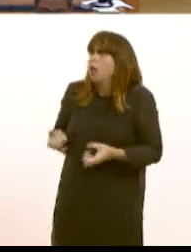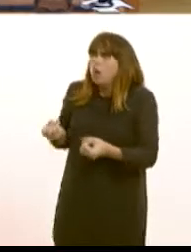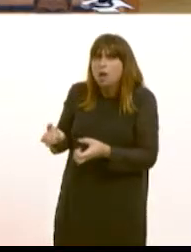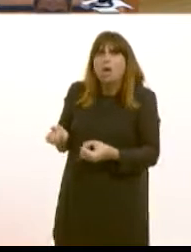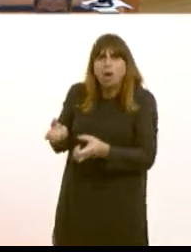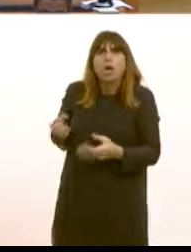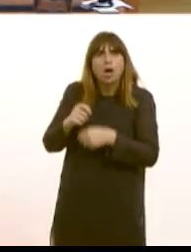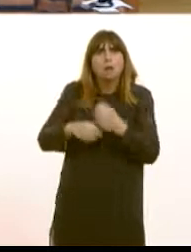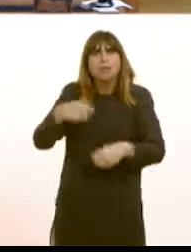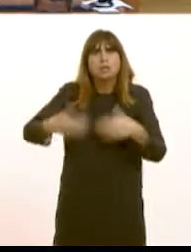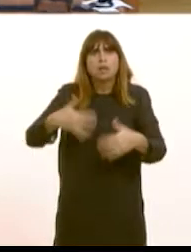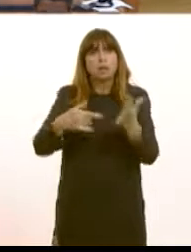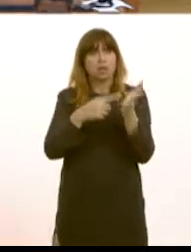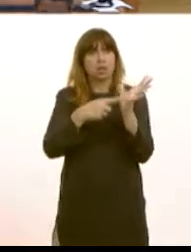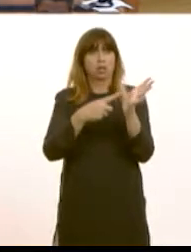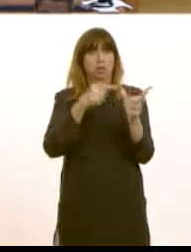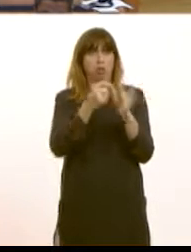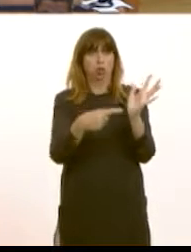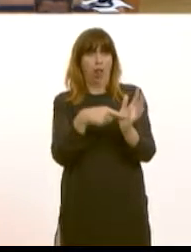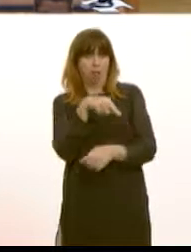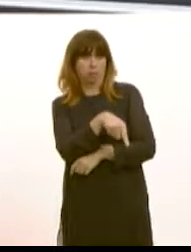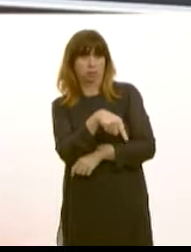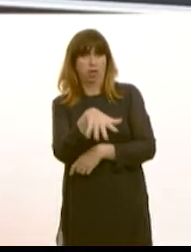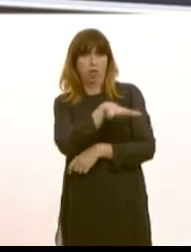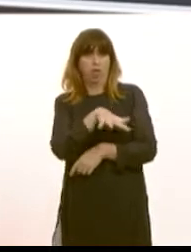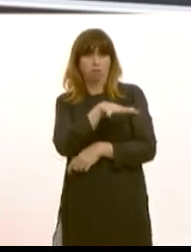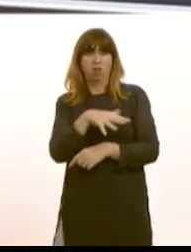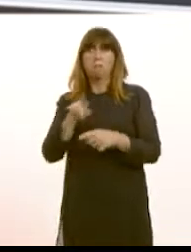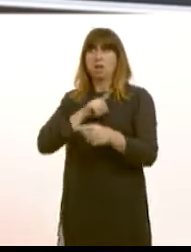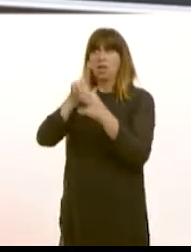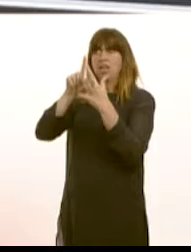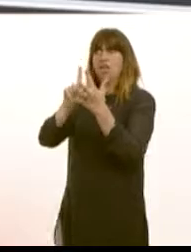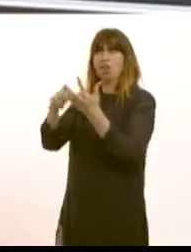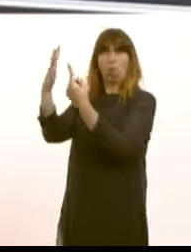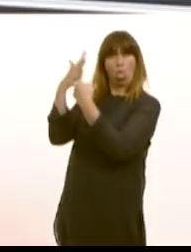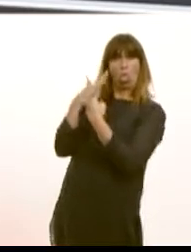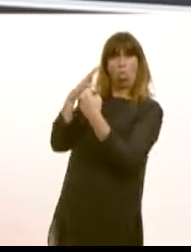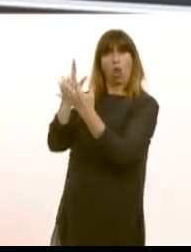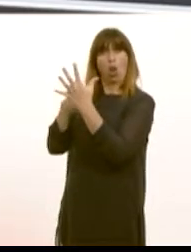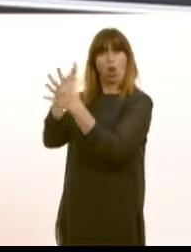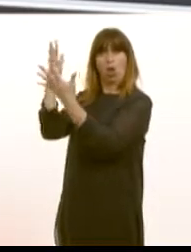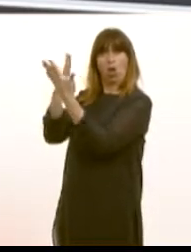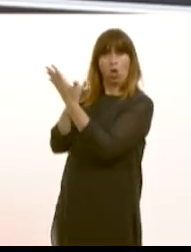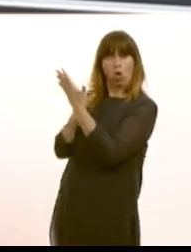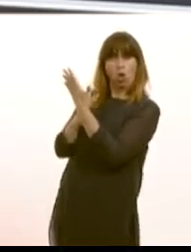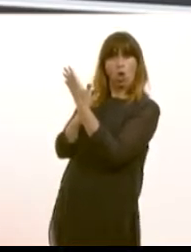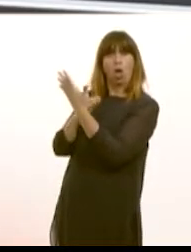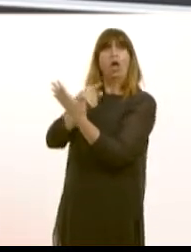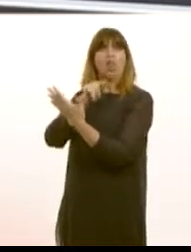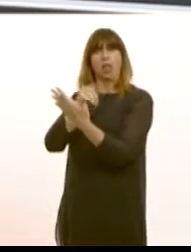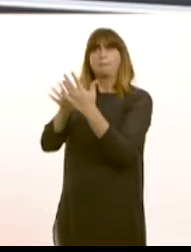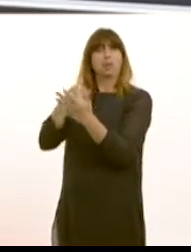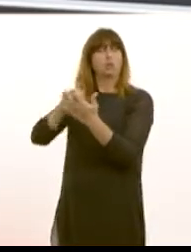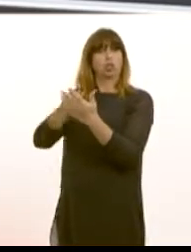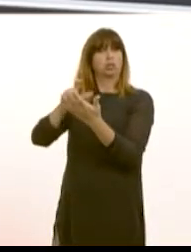particularly the Tata plant at Port Talbot in my region, we have to drop EU legislation, which pushes up our